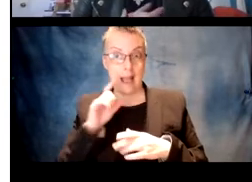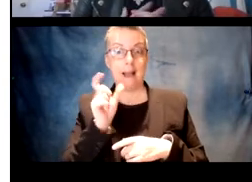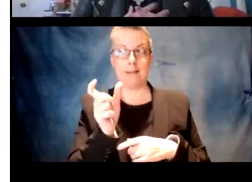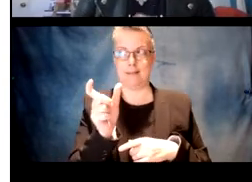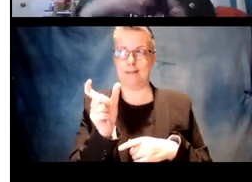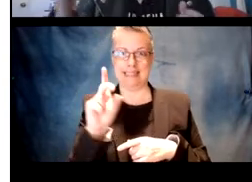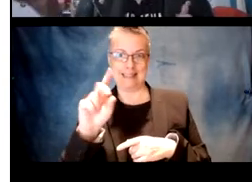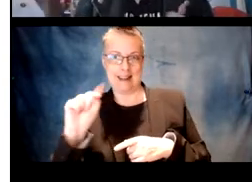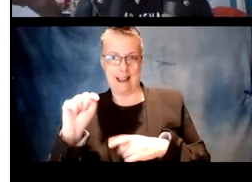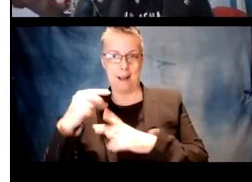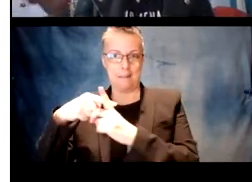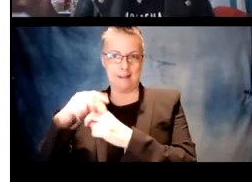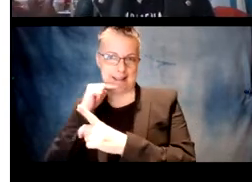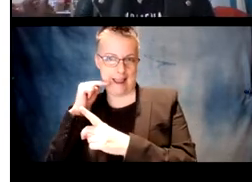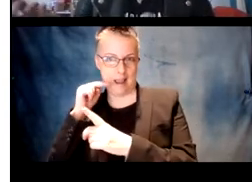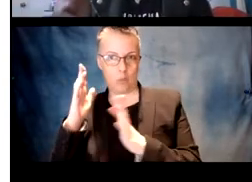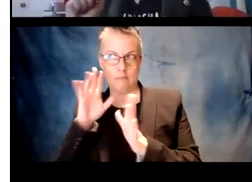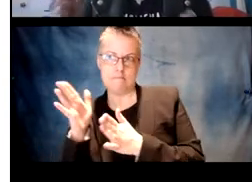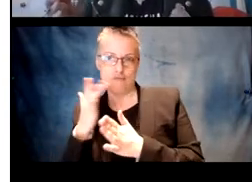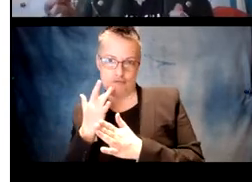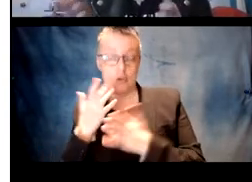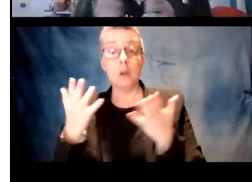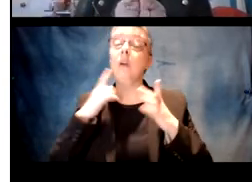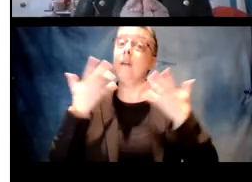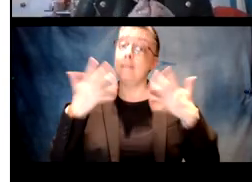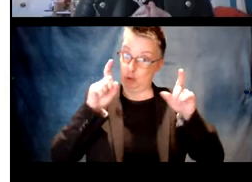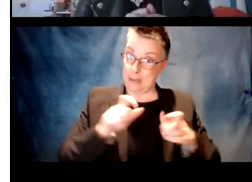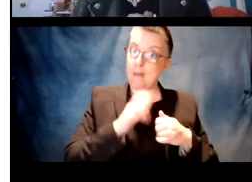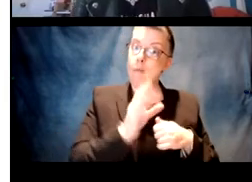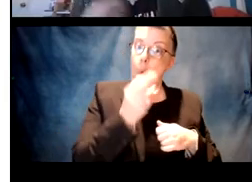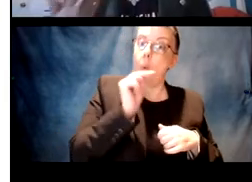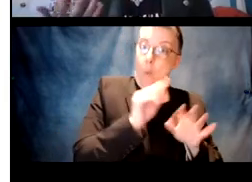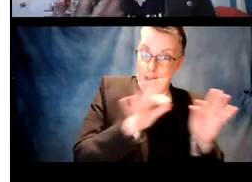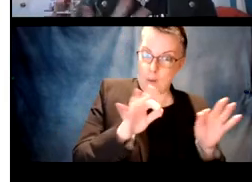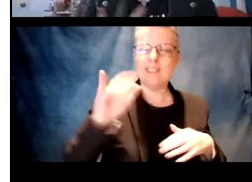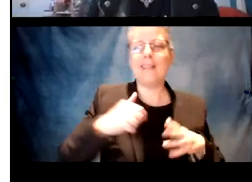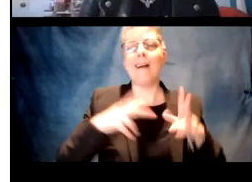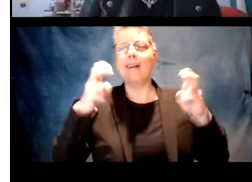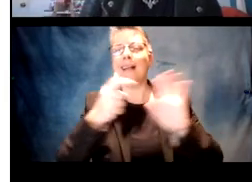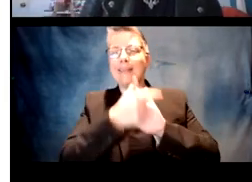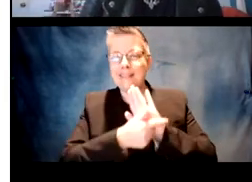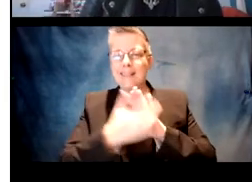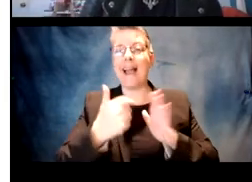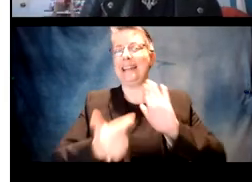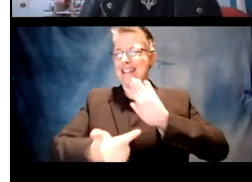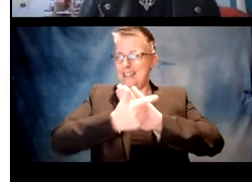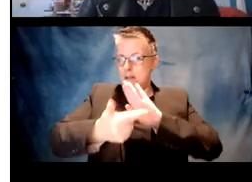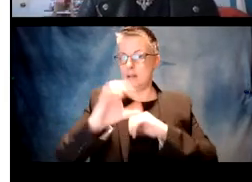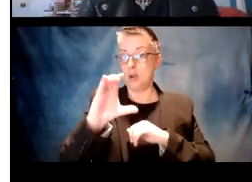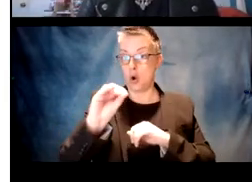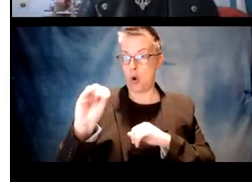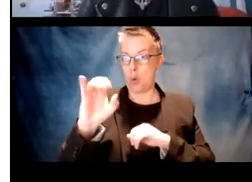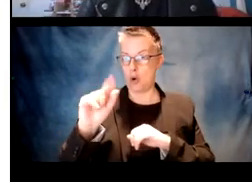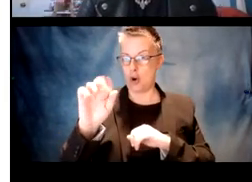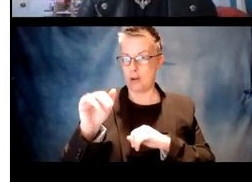prefer the determiner and nouns that are meant to be together. We know this by testing their own language